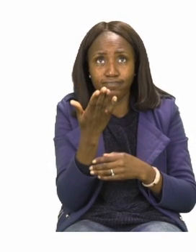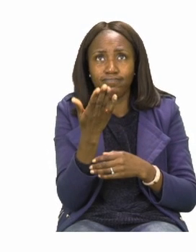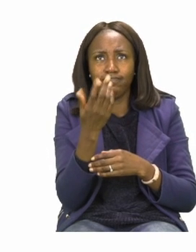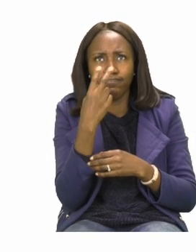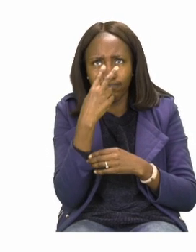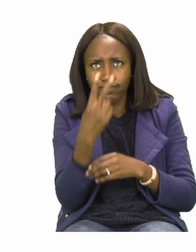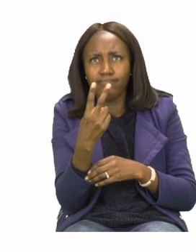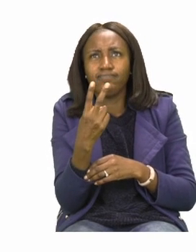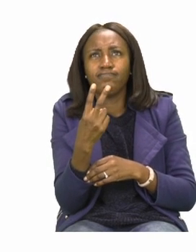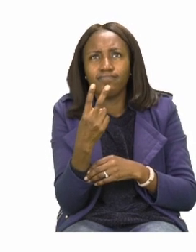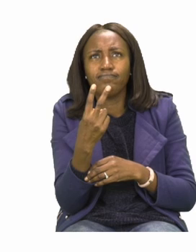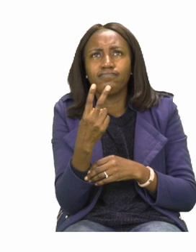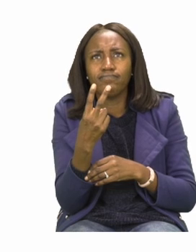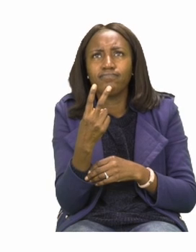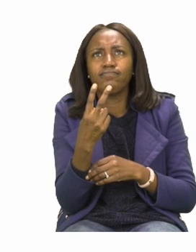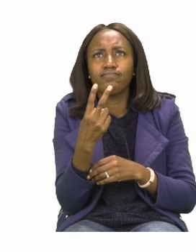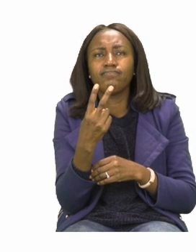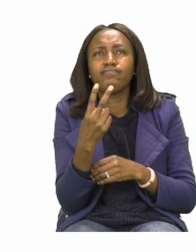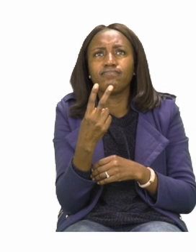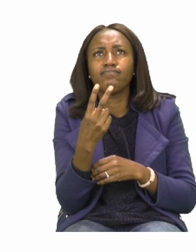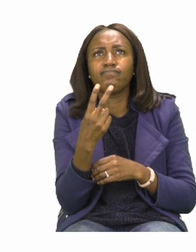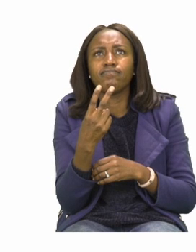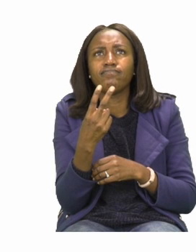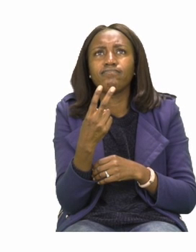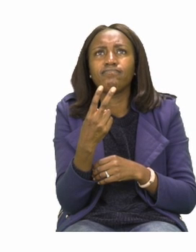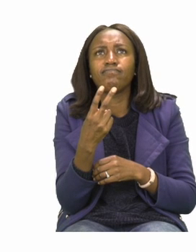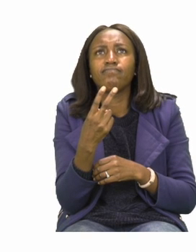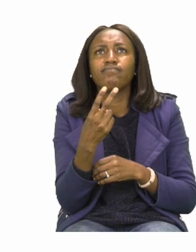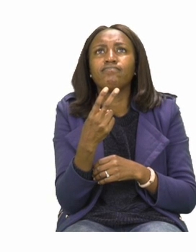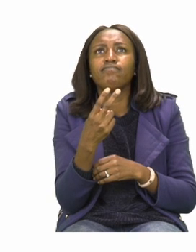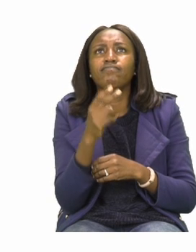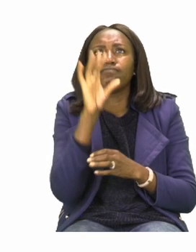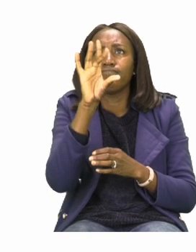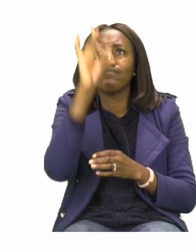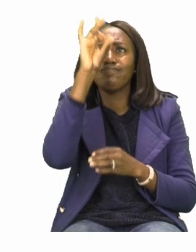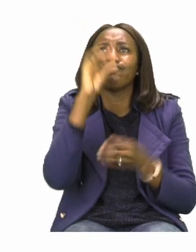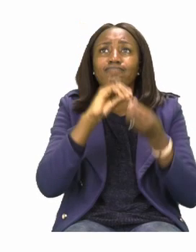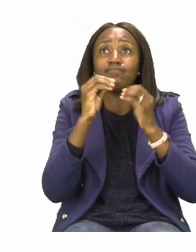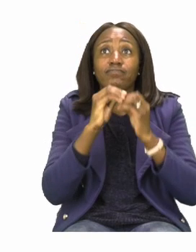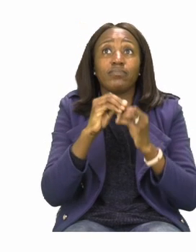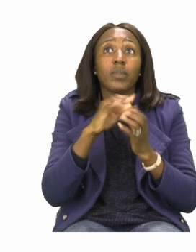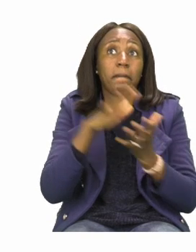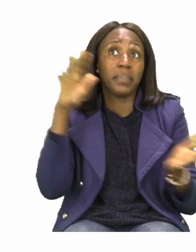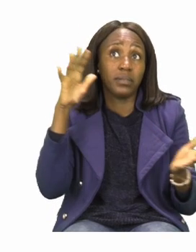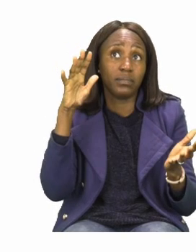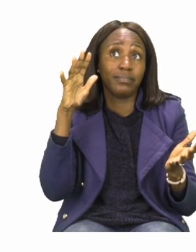after looking at your pictograph, you are going to pick the highest number of bricks.